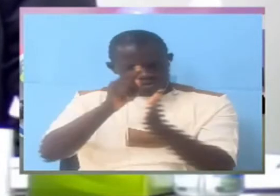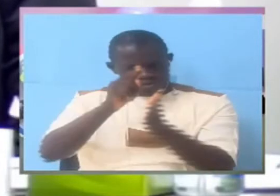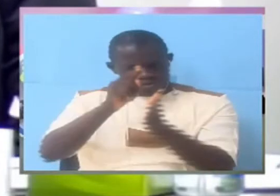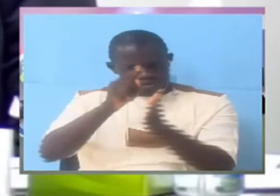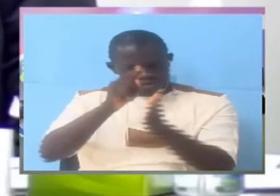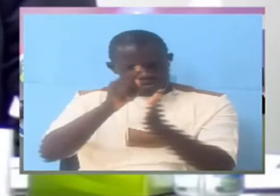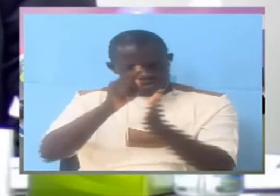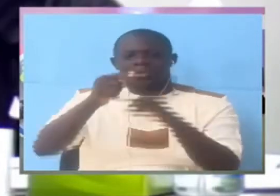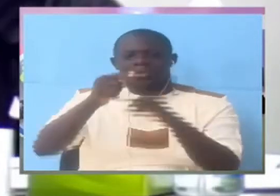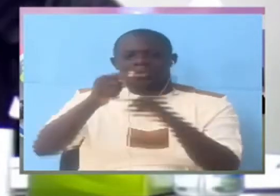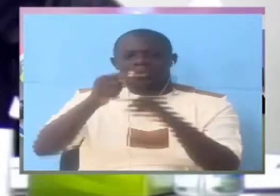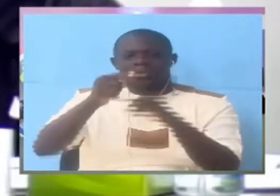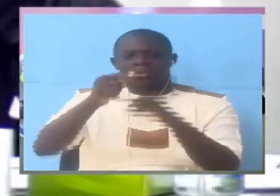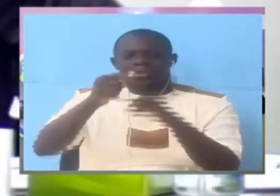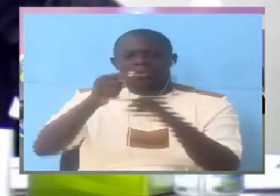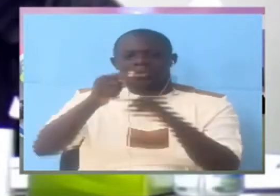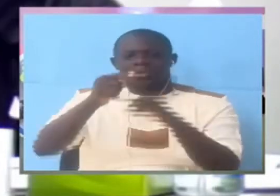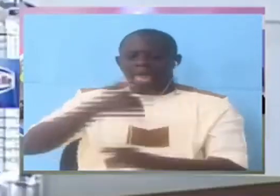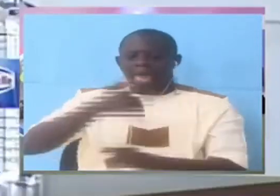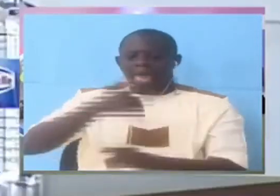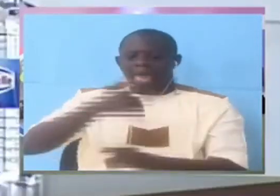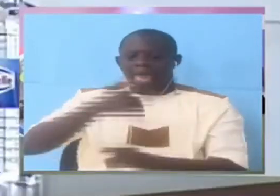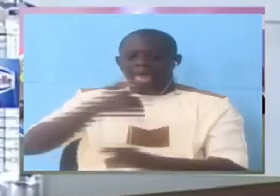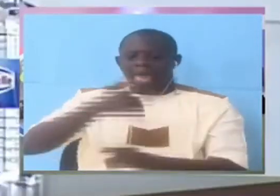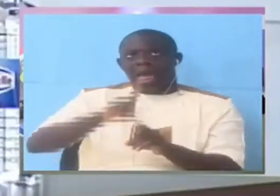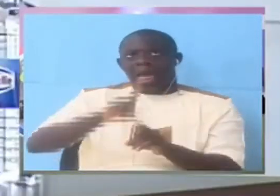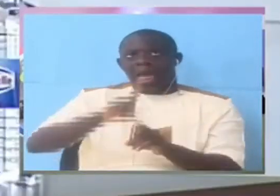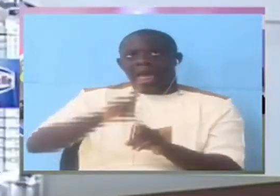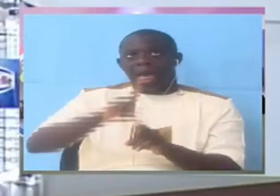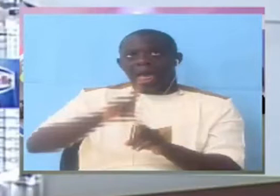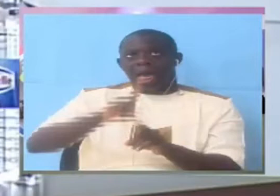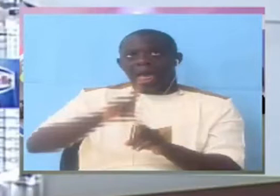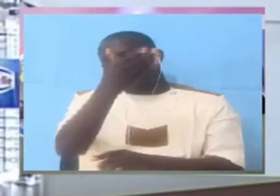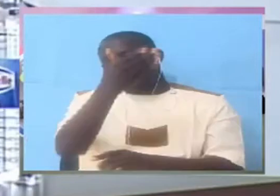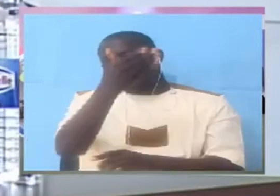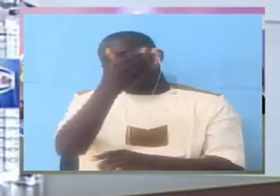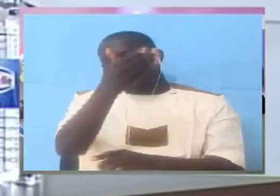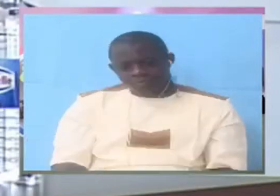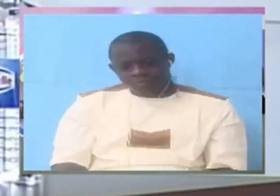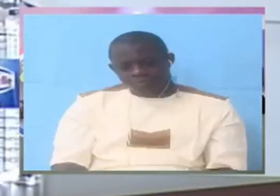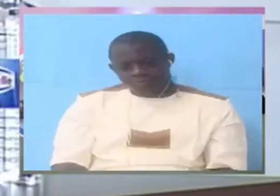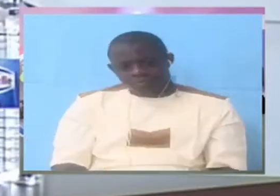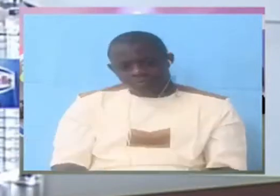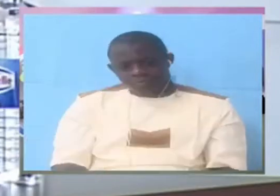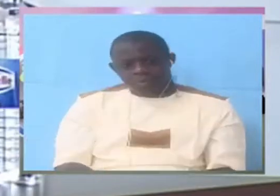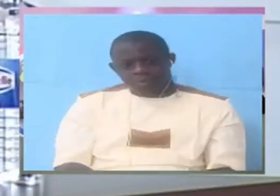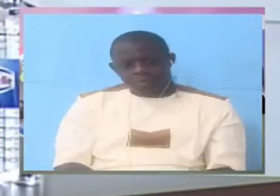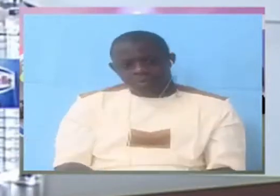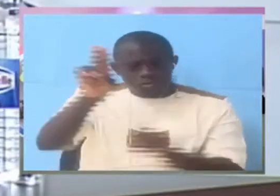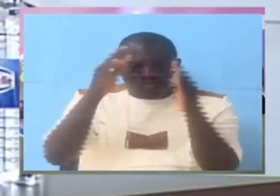no you want me to believe i believe that god exists not any local alab kidding so you don't know god